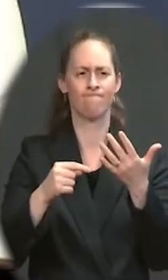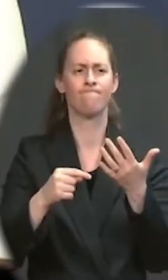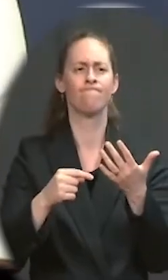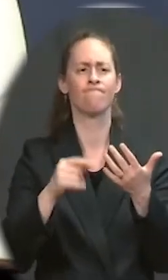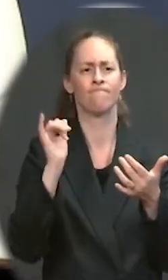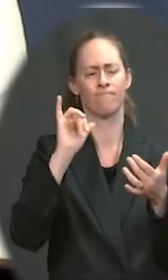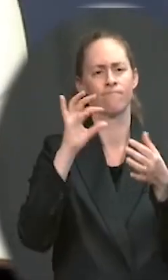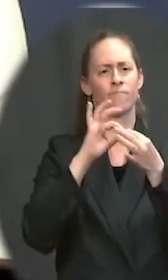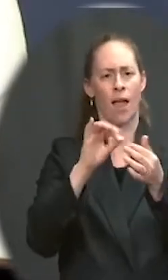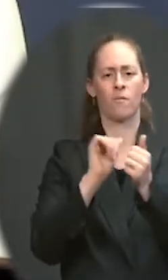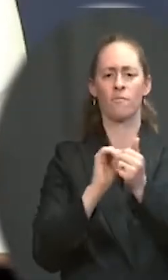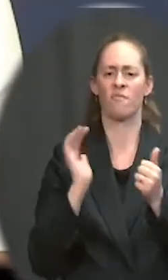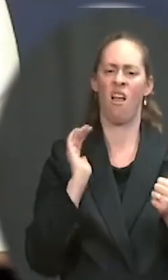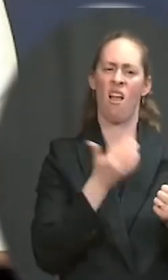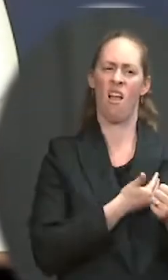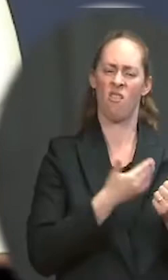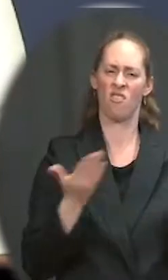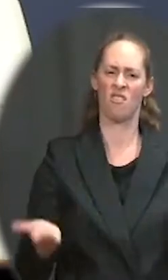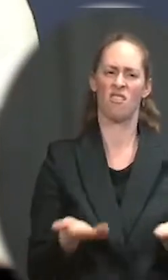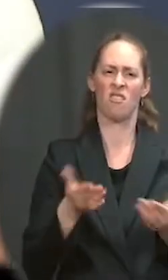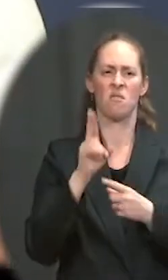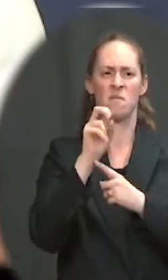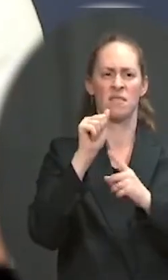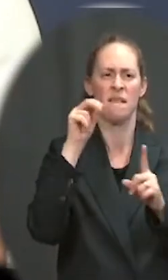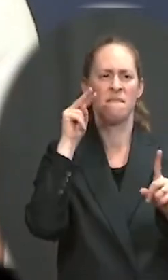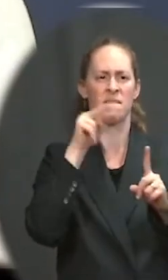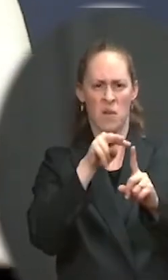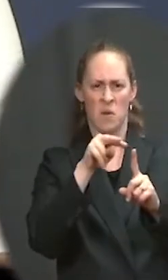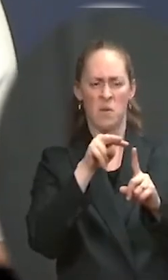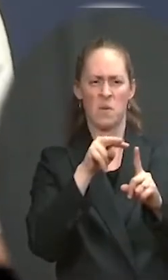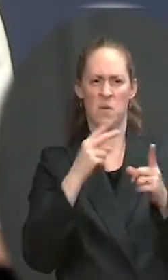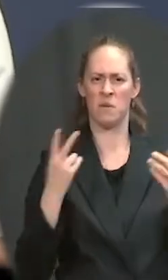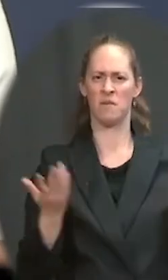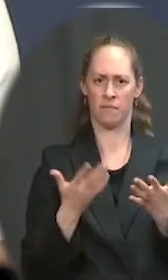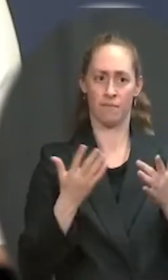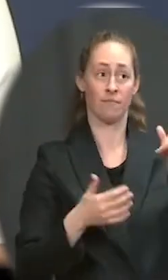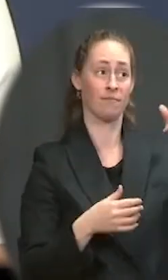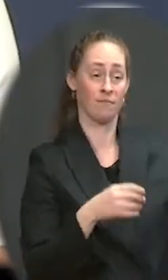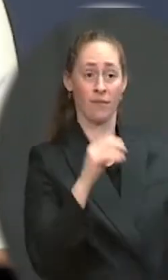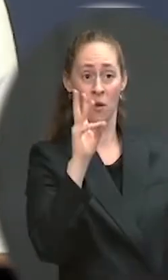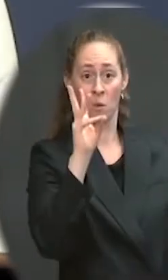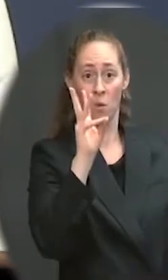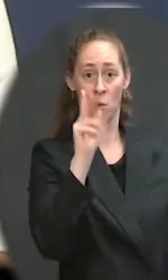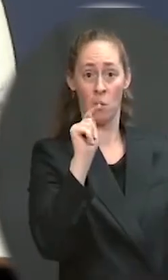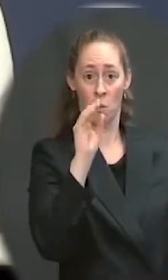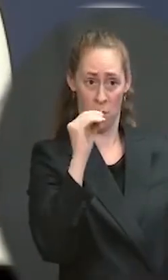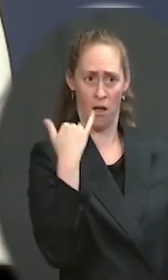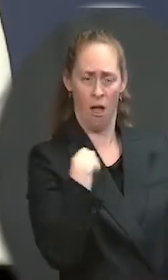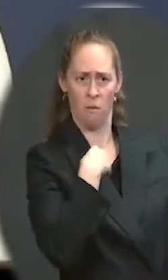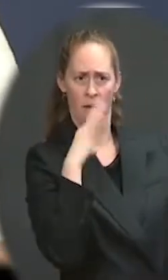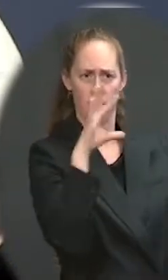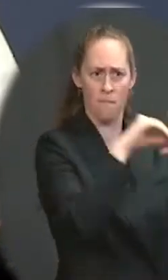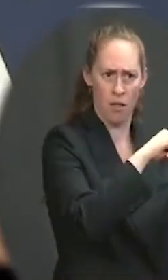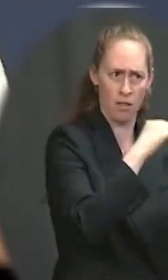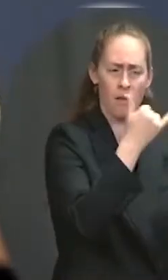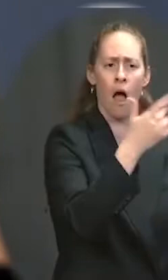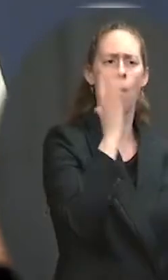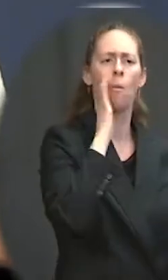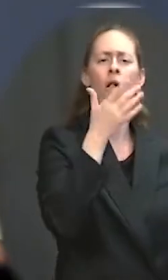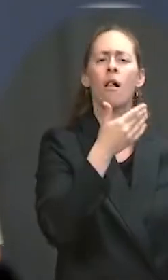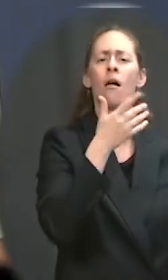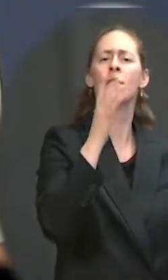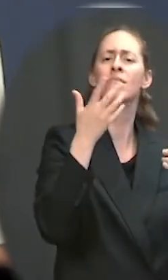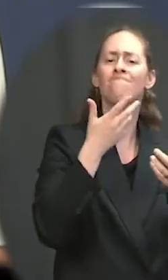process at the WTO that would be likely be months in the making. And that's just how the process works. So there's also a